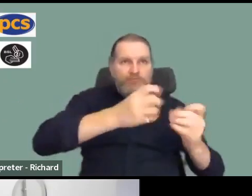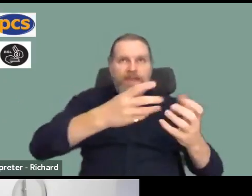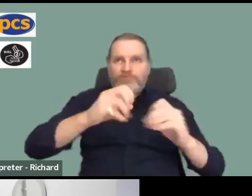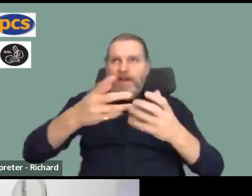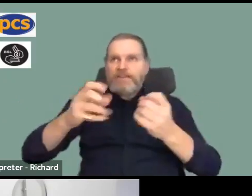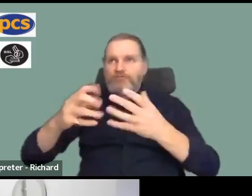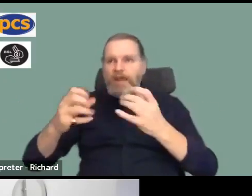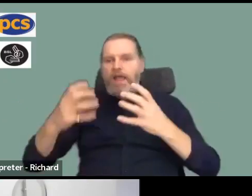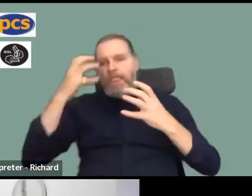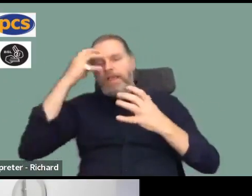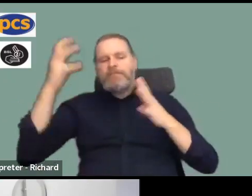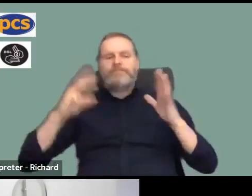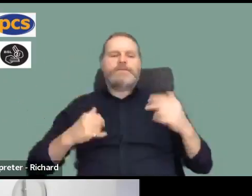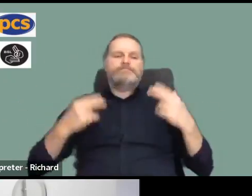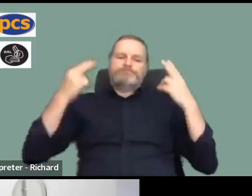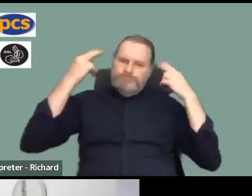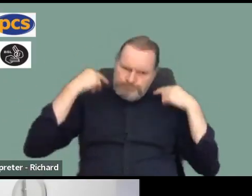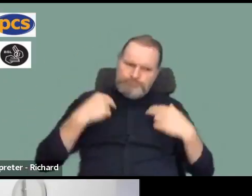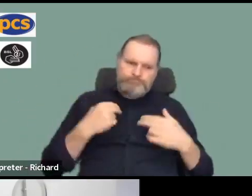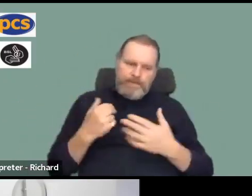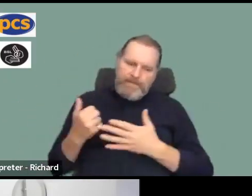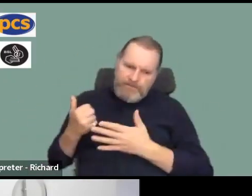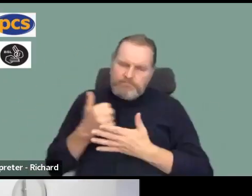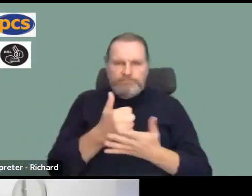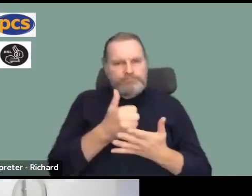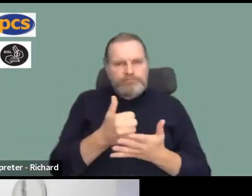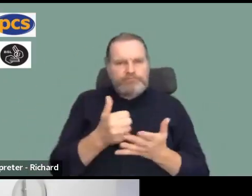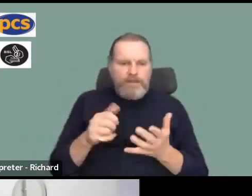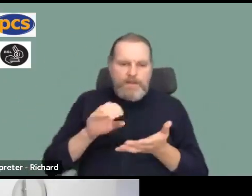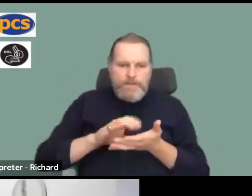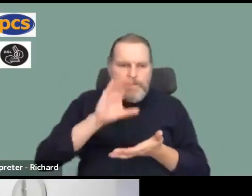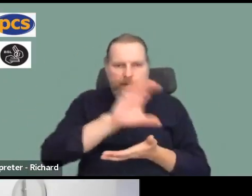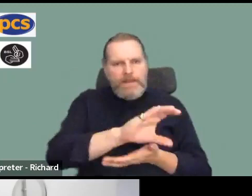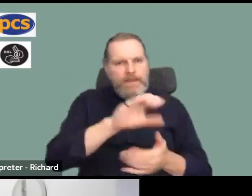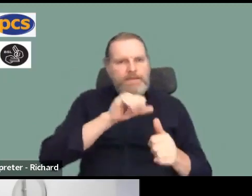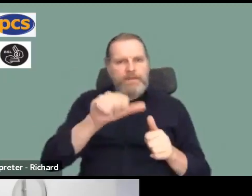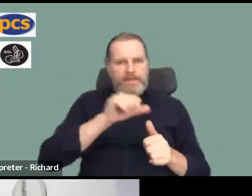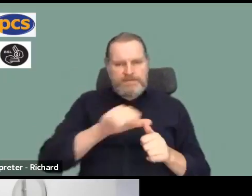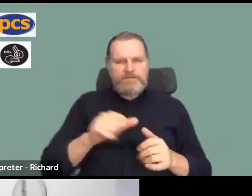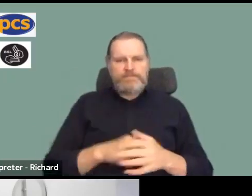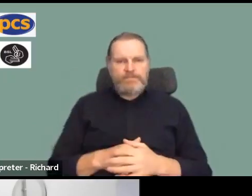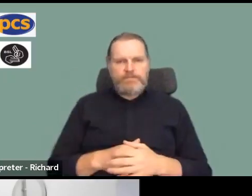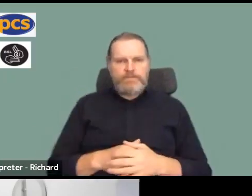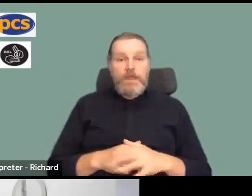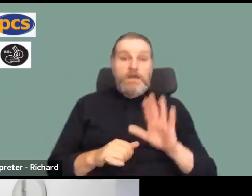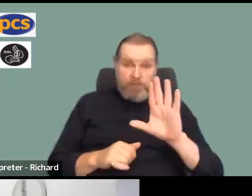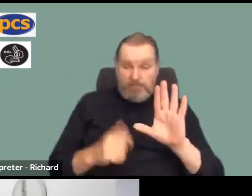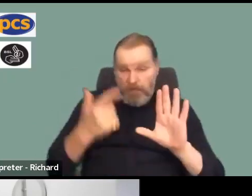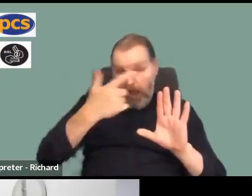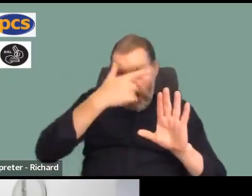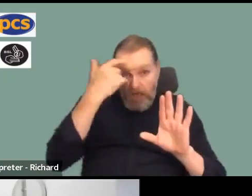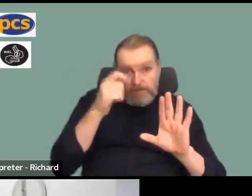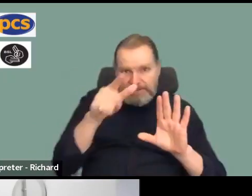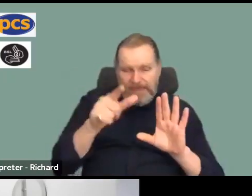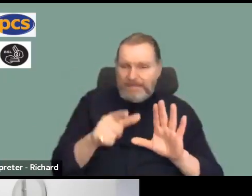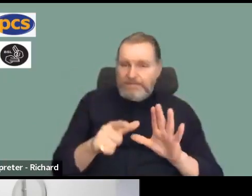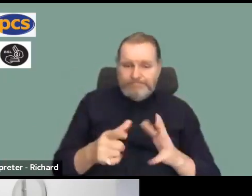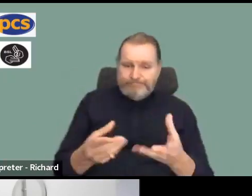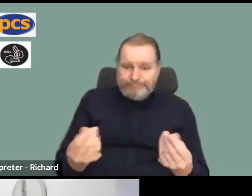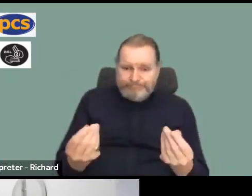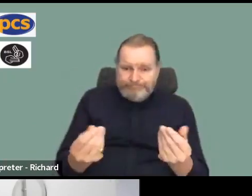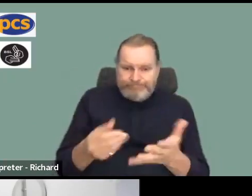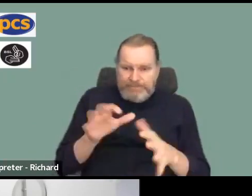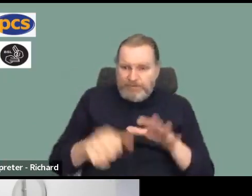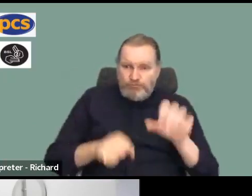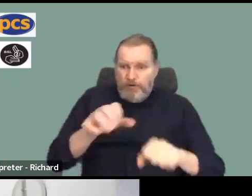time is much more powerful. So I want to just reassure people, we understand people's financial predicament, but in the first instance, we have to win the